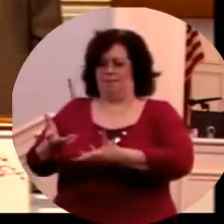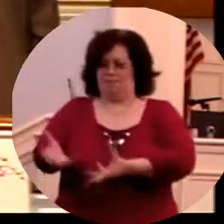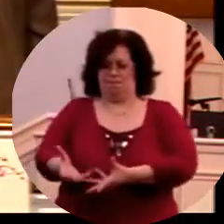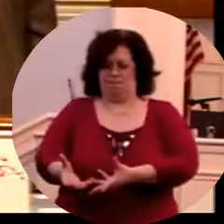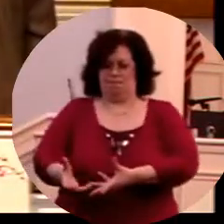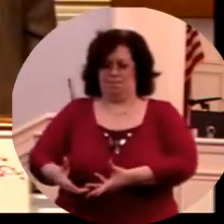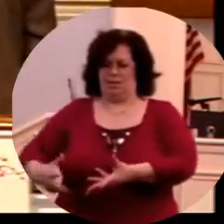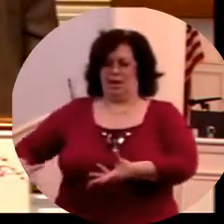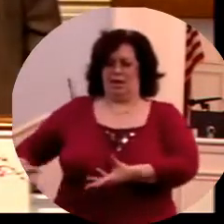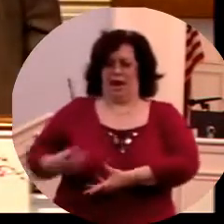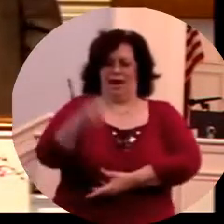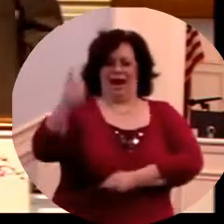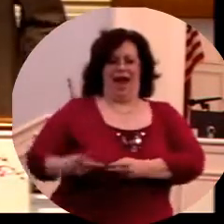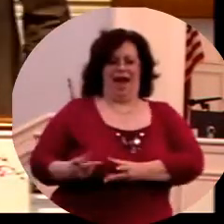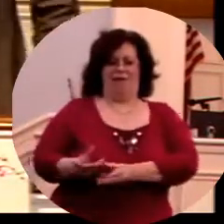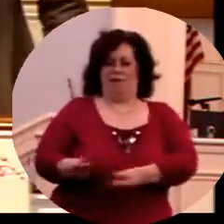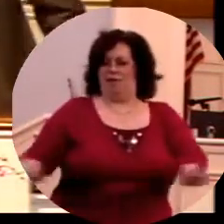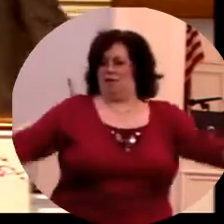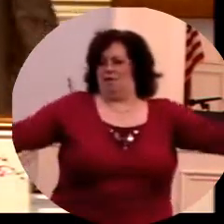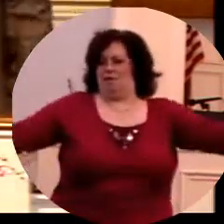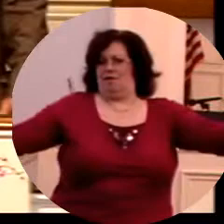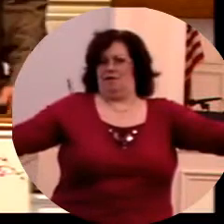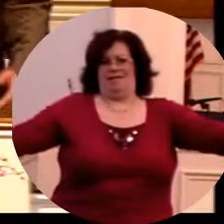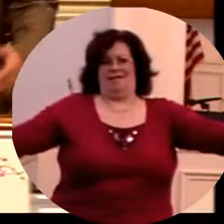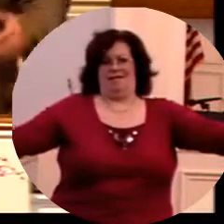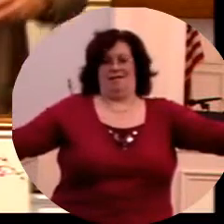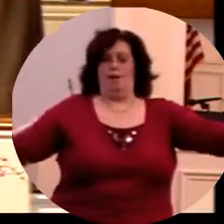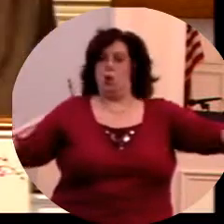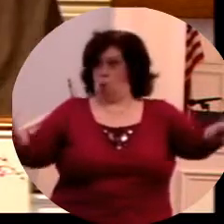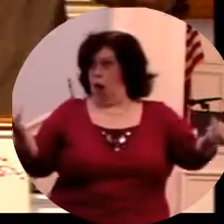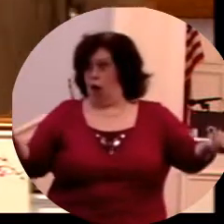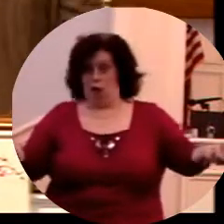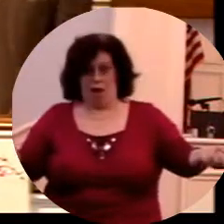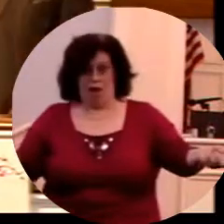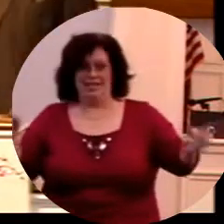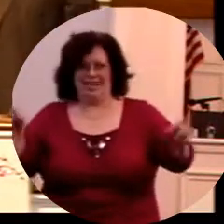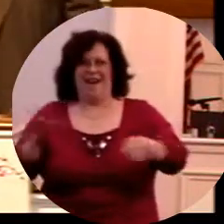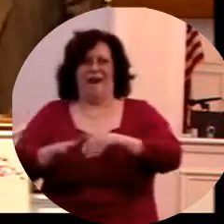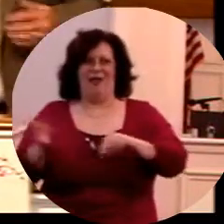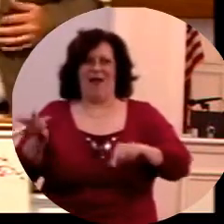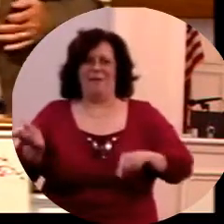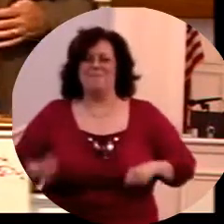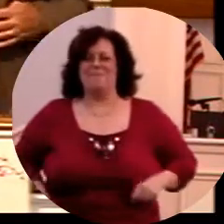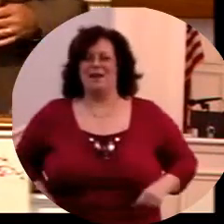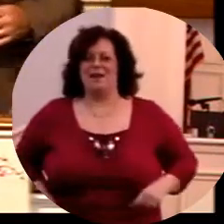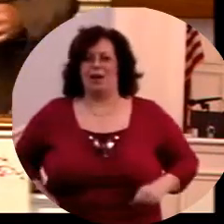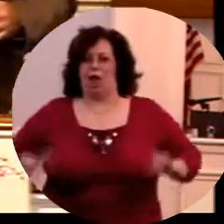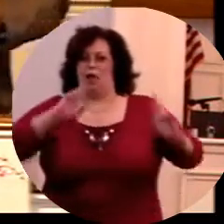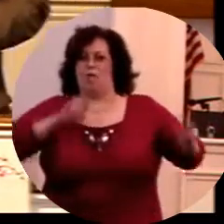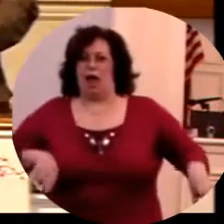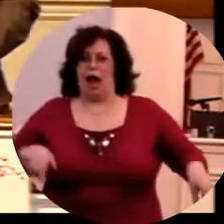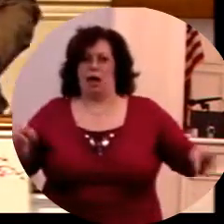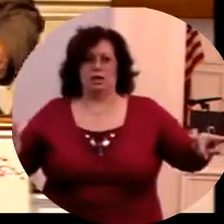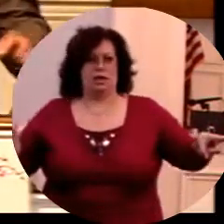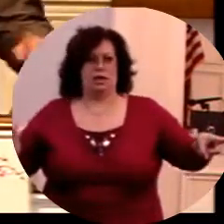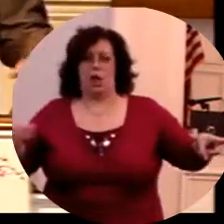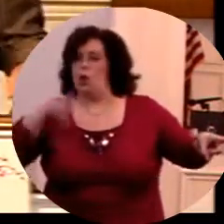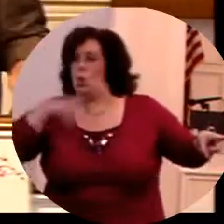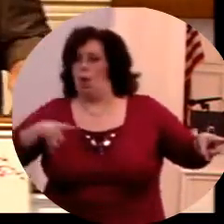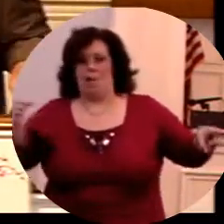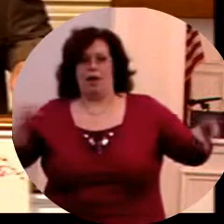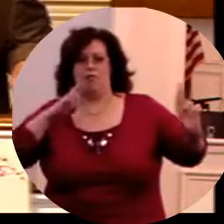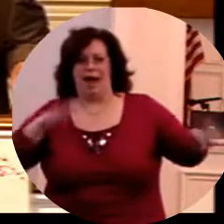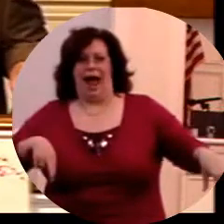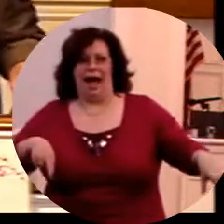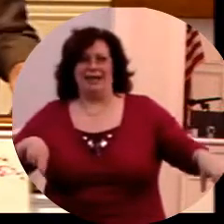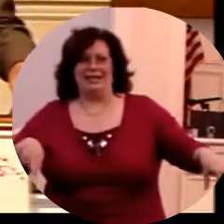I'll cut the baby in half. You take half the baby and you take half the baby. Now what was the reaction